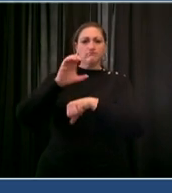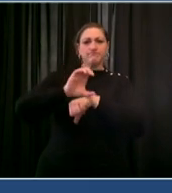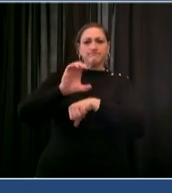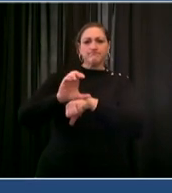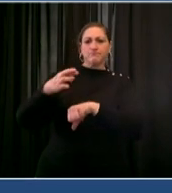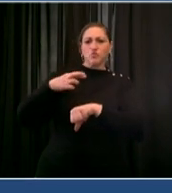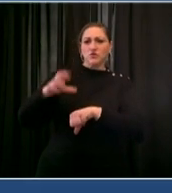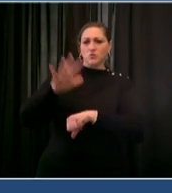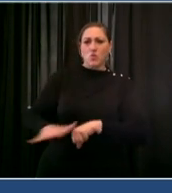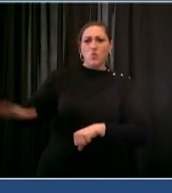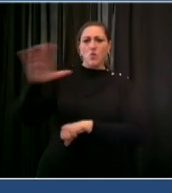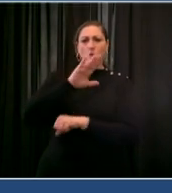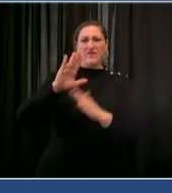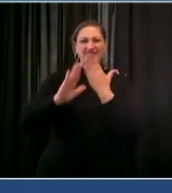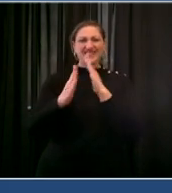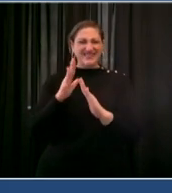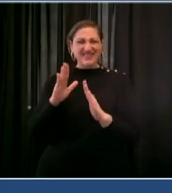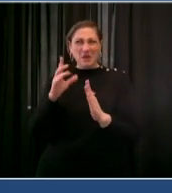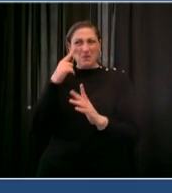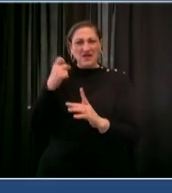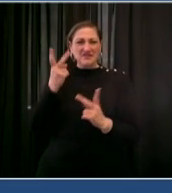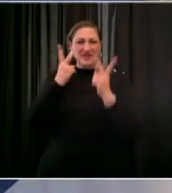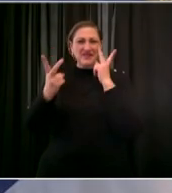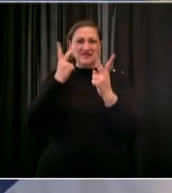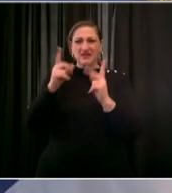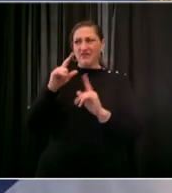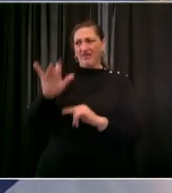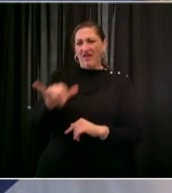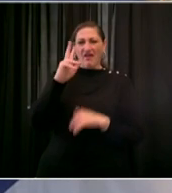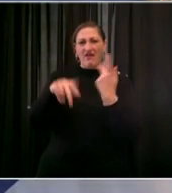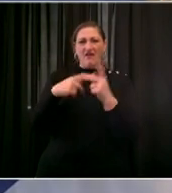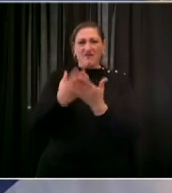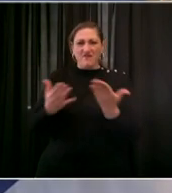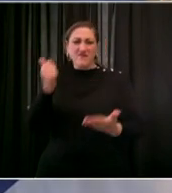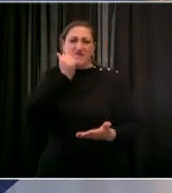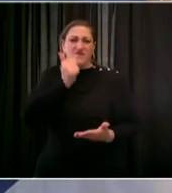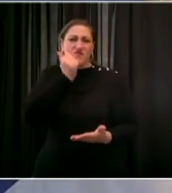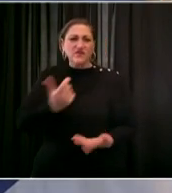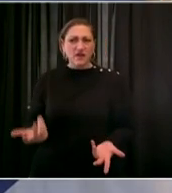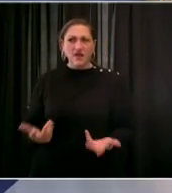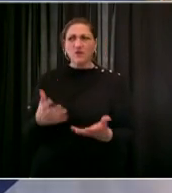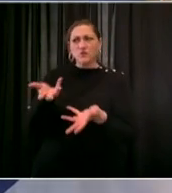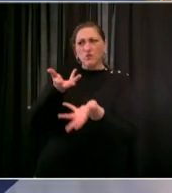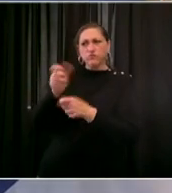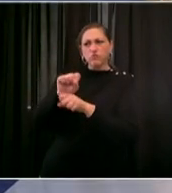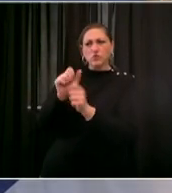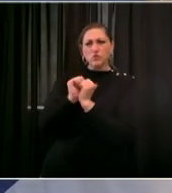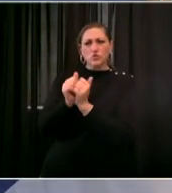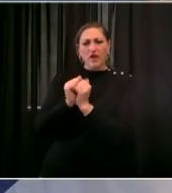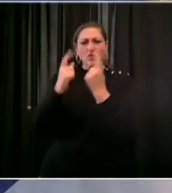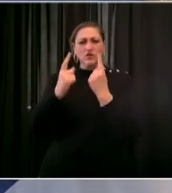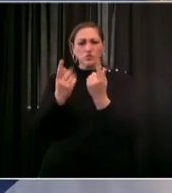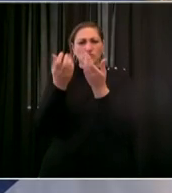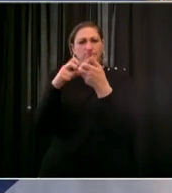issue and we need their help and support i urge all new yorkers to do what they can to help other new yorkers in need by